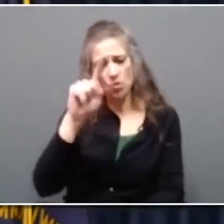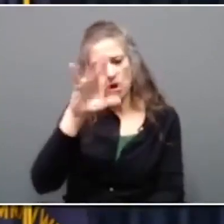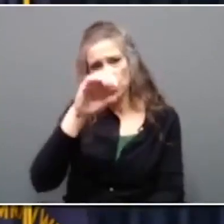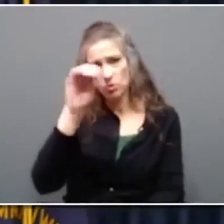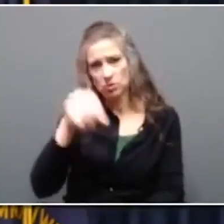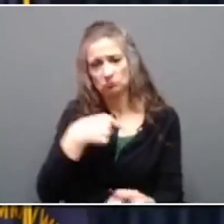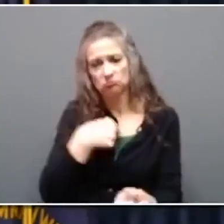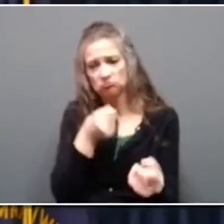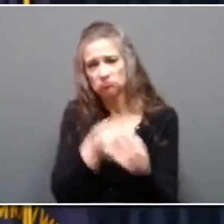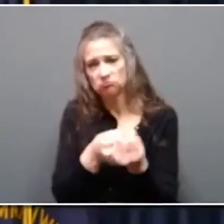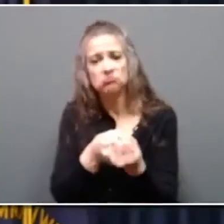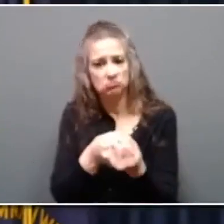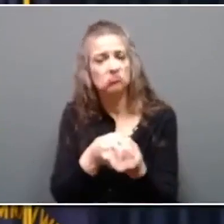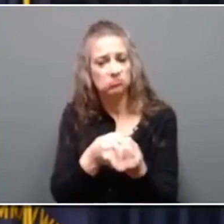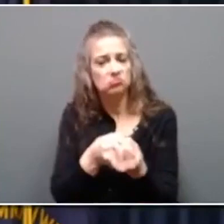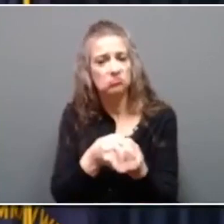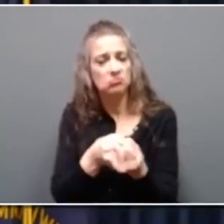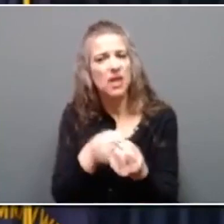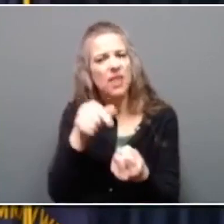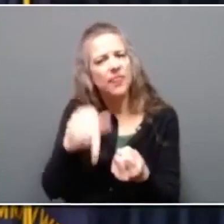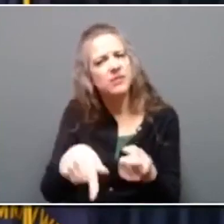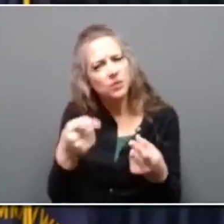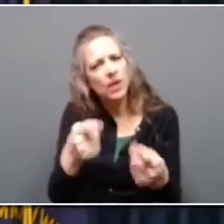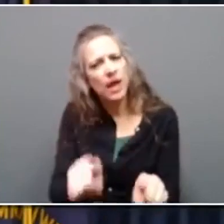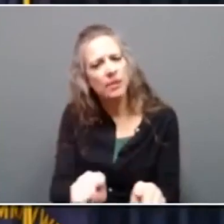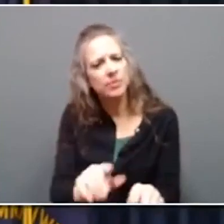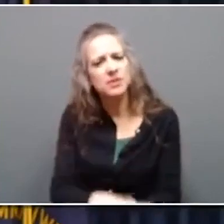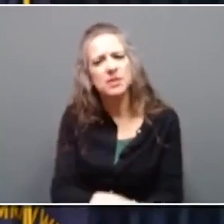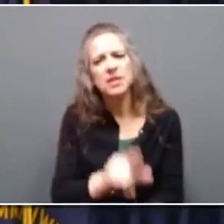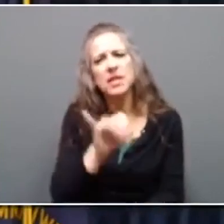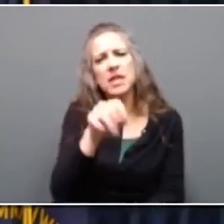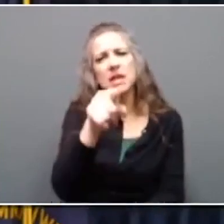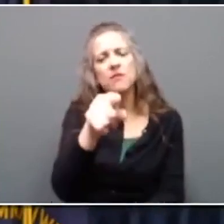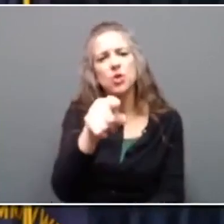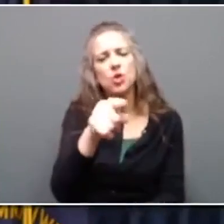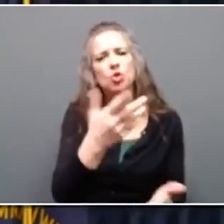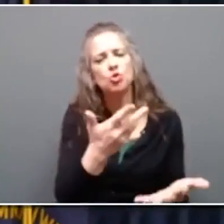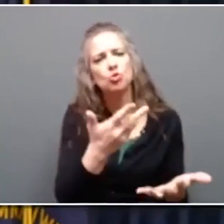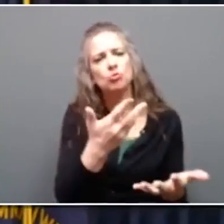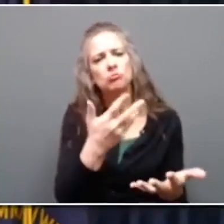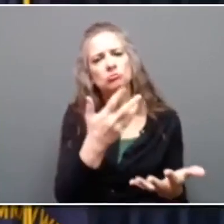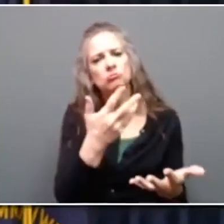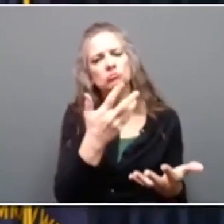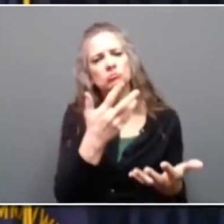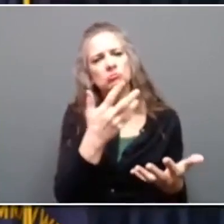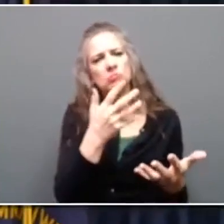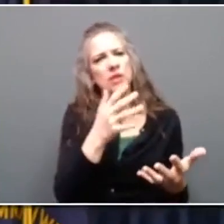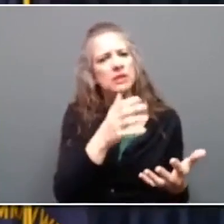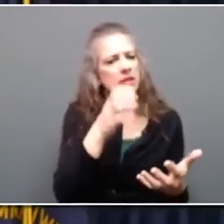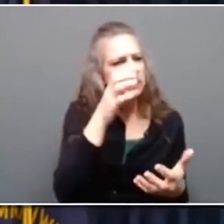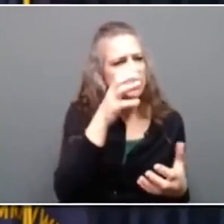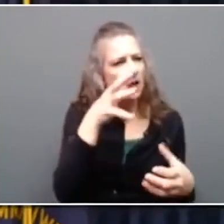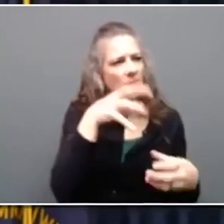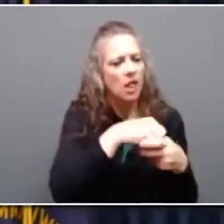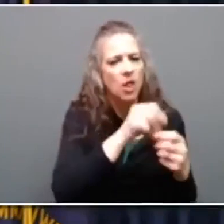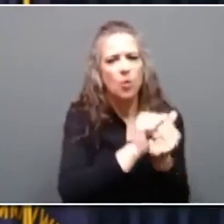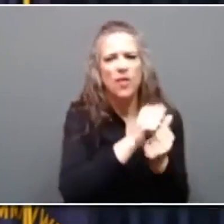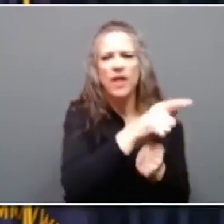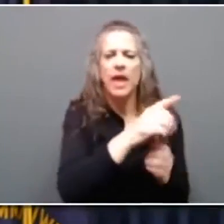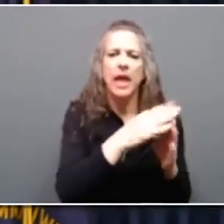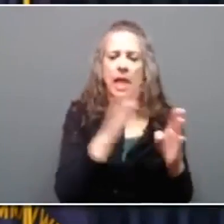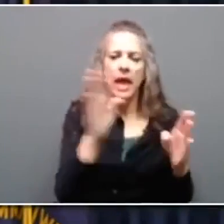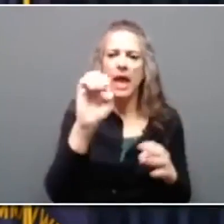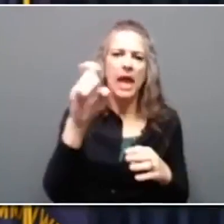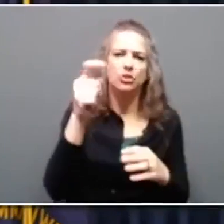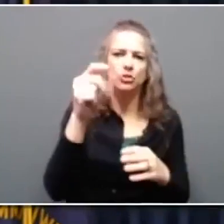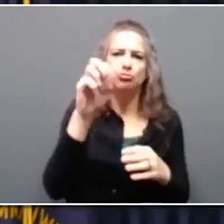for. This is what happens, though, when you embrace extremism that goes as far as it's gone in Kentucky, where right now we have